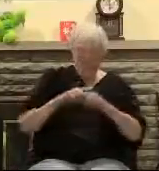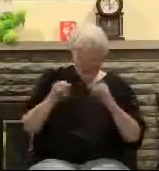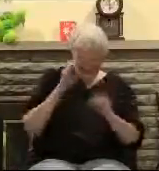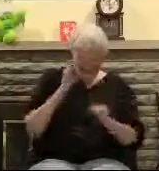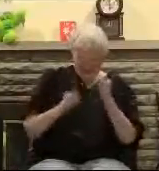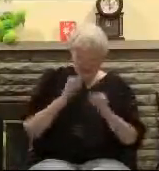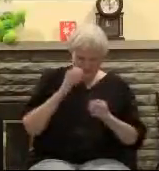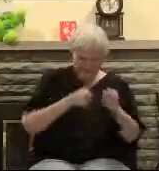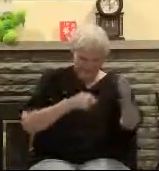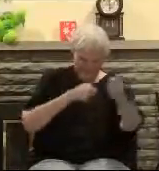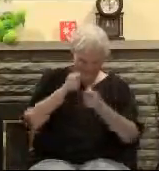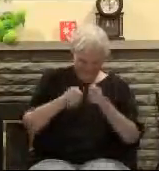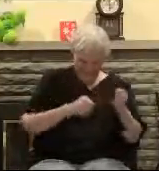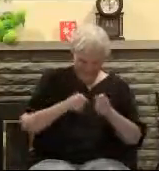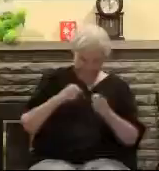Amen.